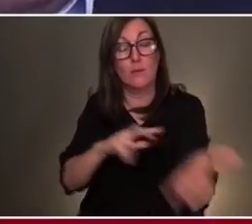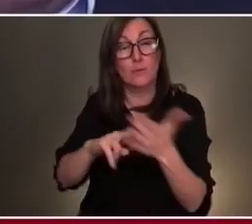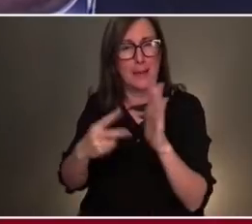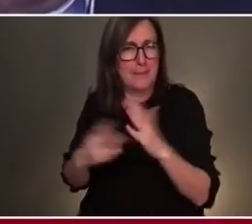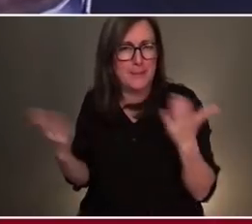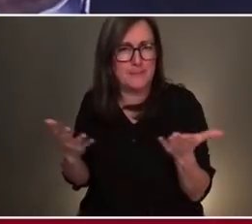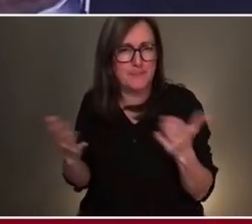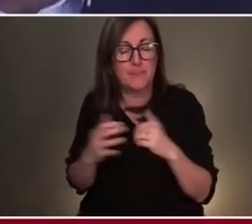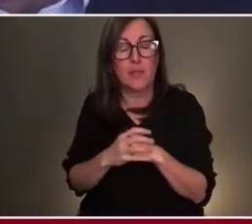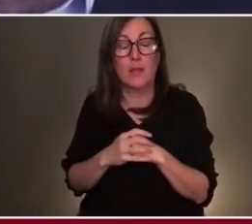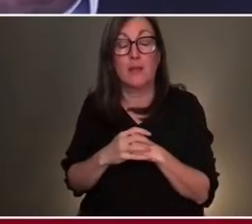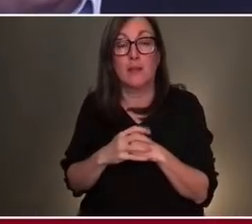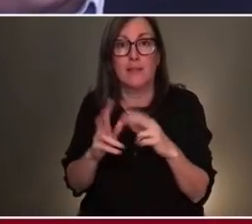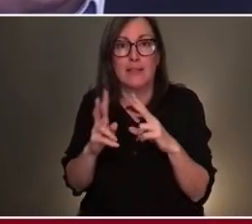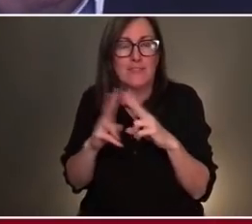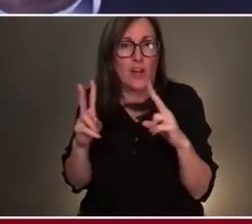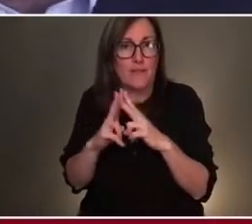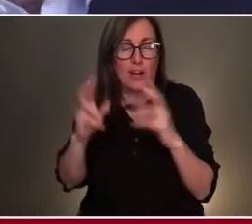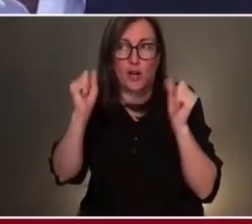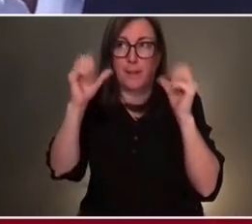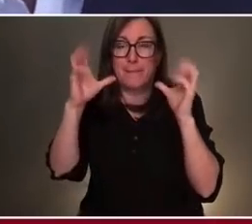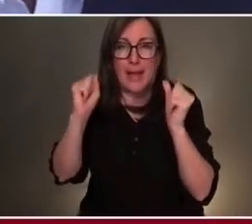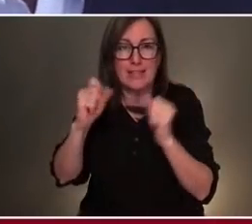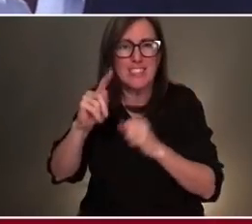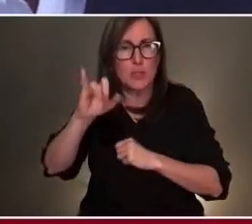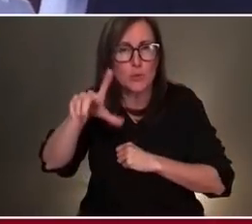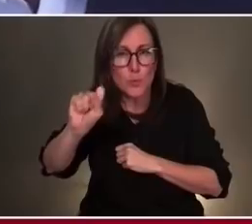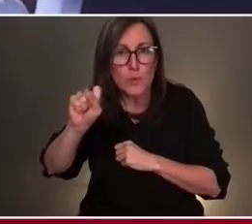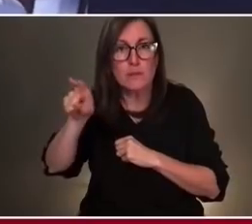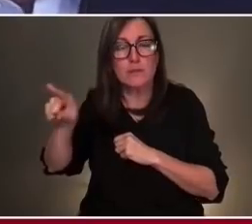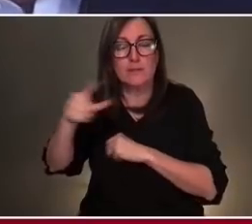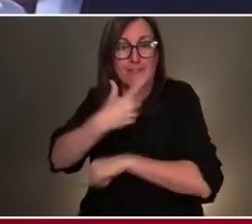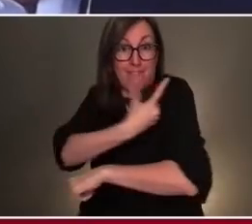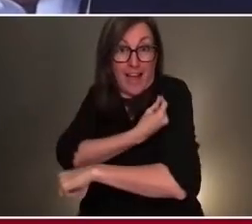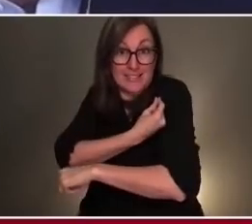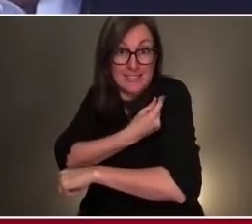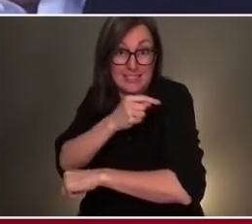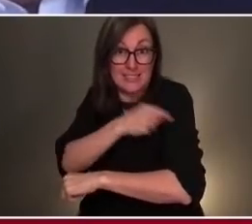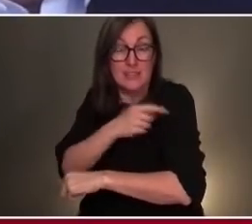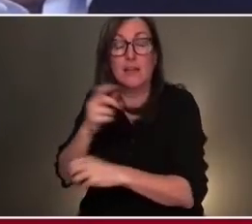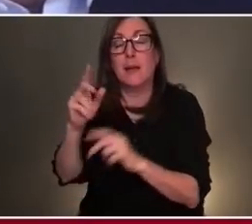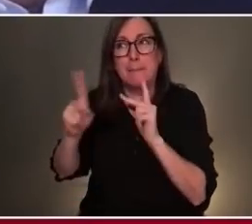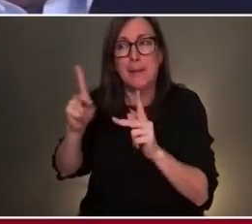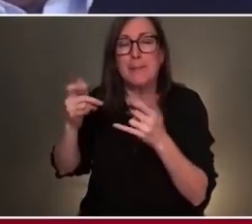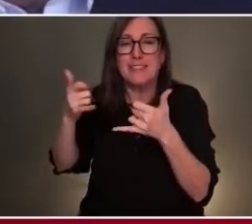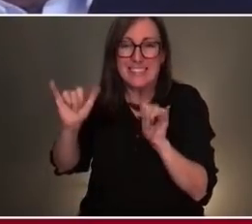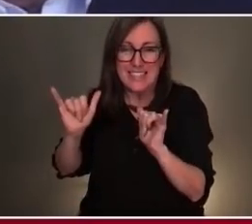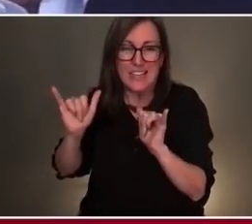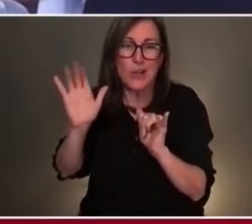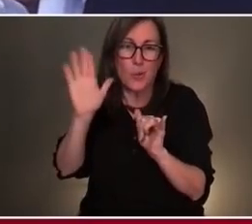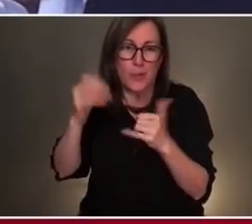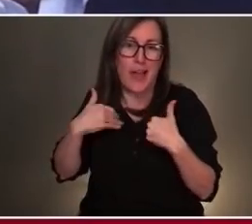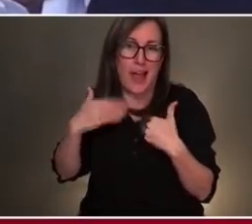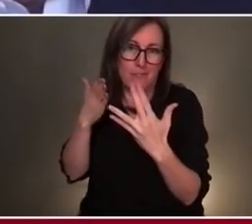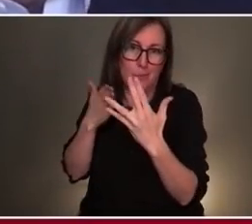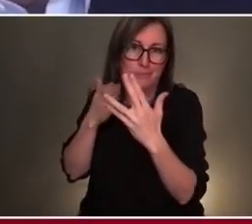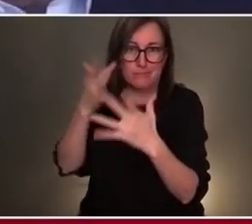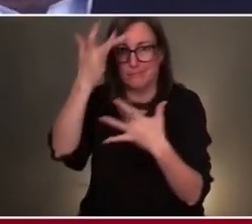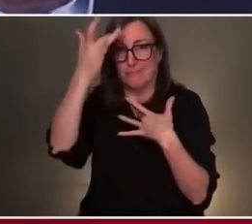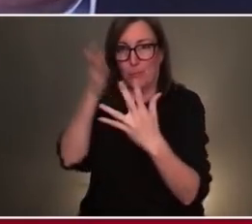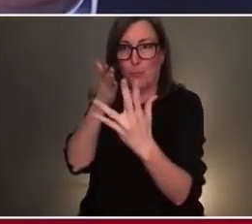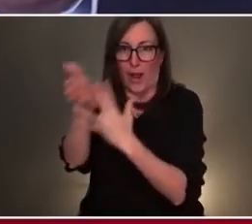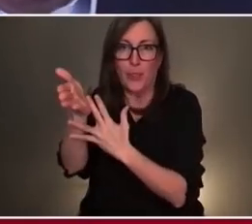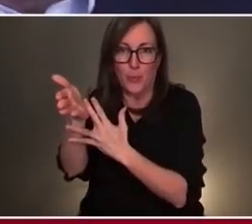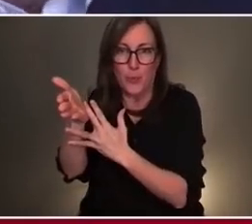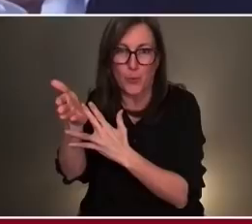very, very amazing tools, these vaccines, we still have people who will likely suffer breakthroughs because of